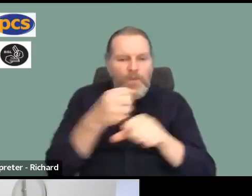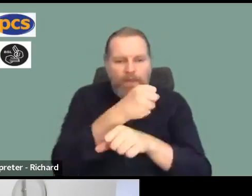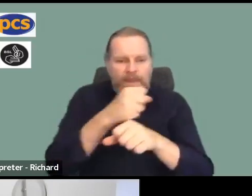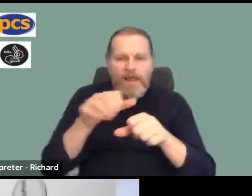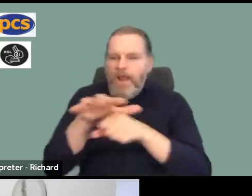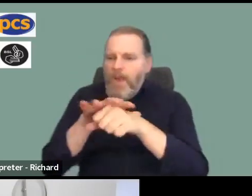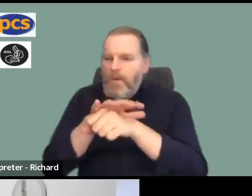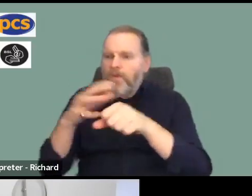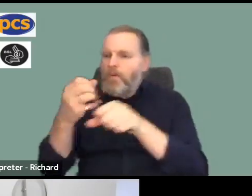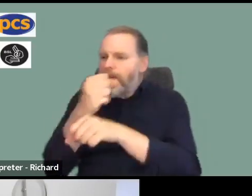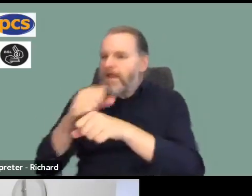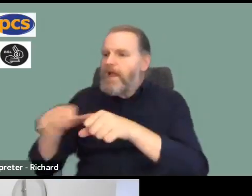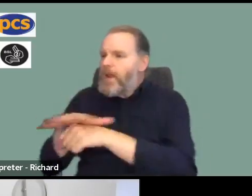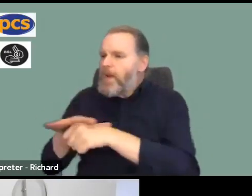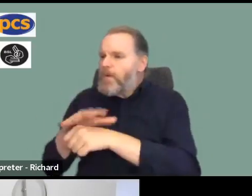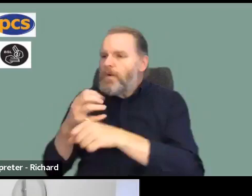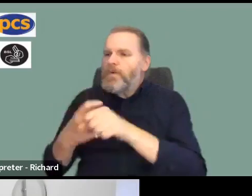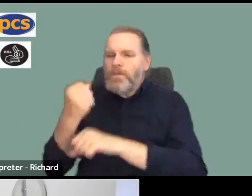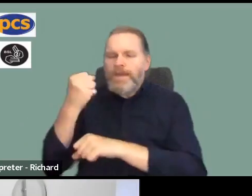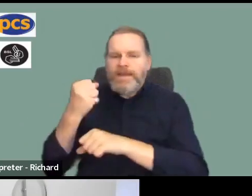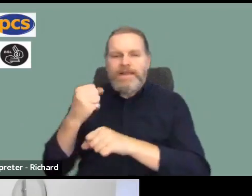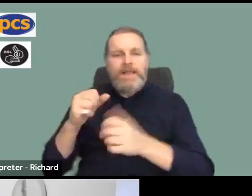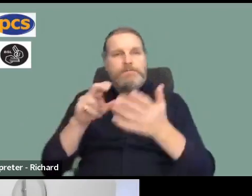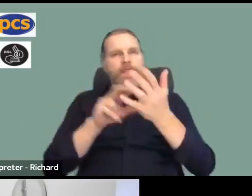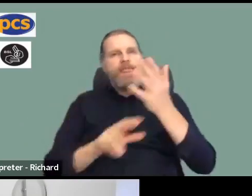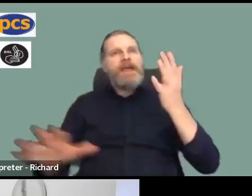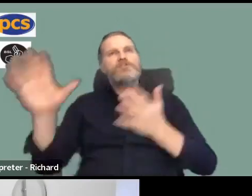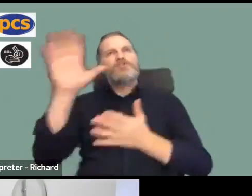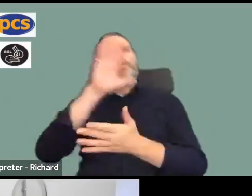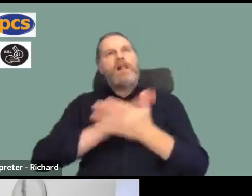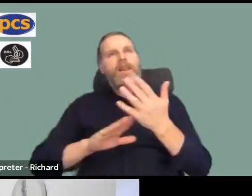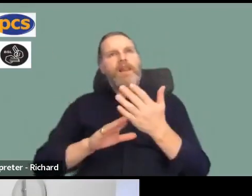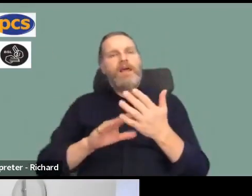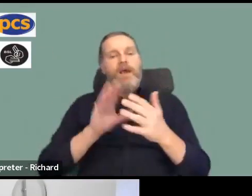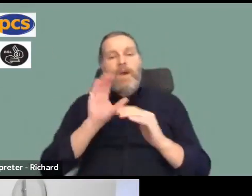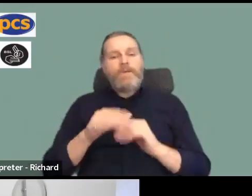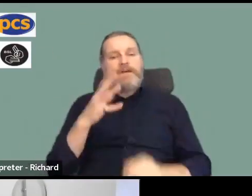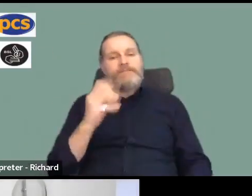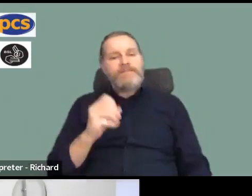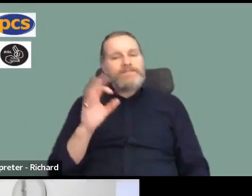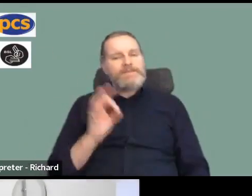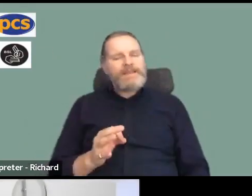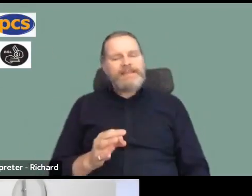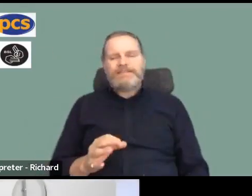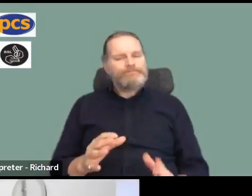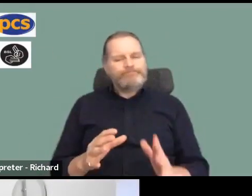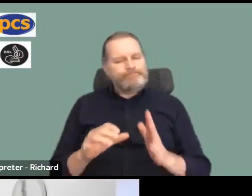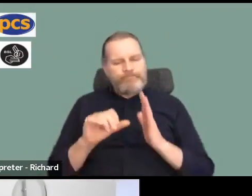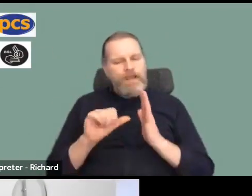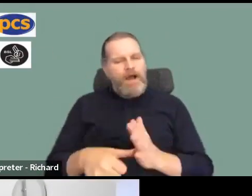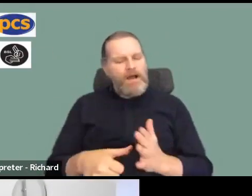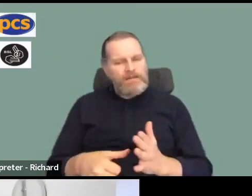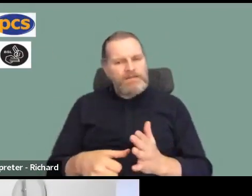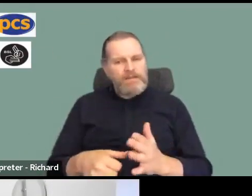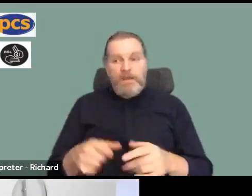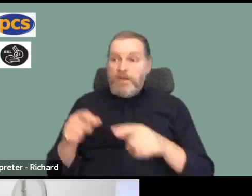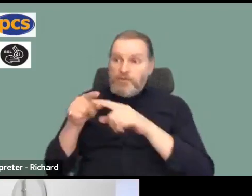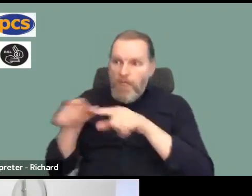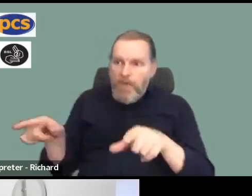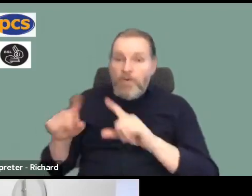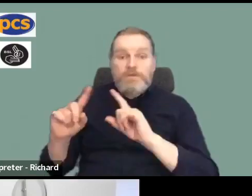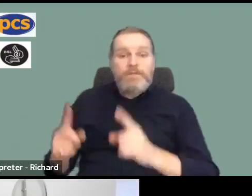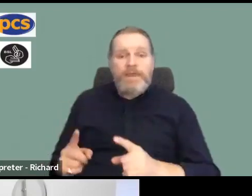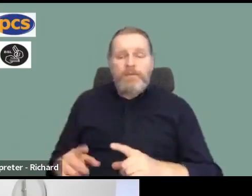quite managed to get over the 50%, so we know that the people who are voting are likely to vote yes. So targeting those who didn't vote and speaking to them is really